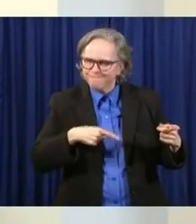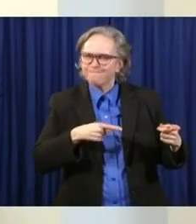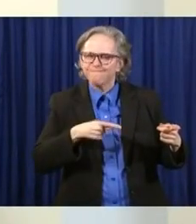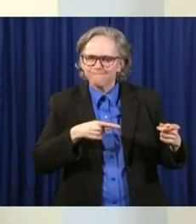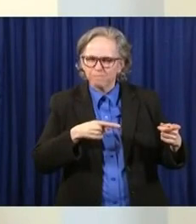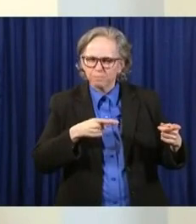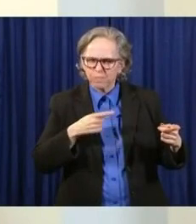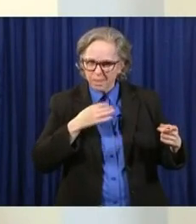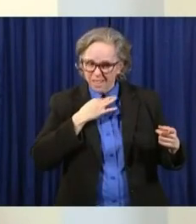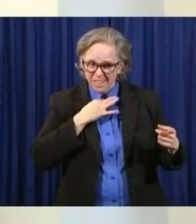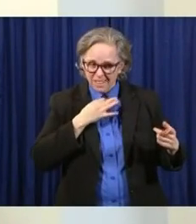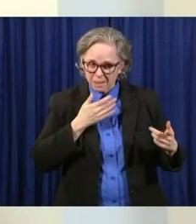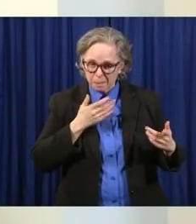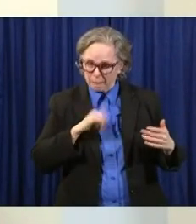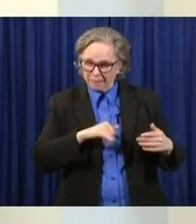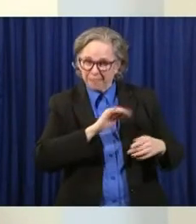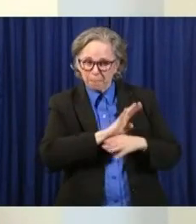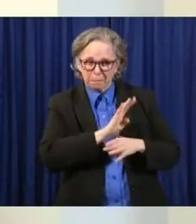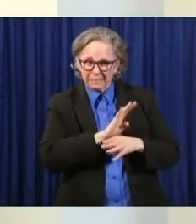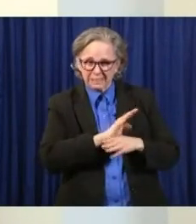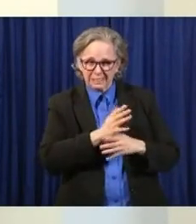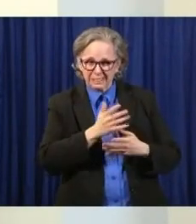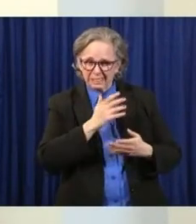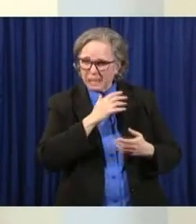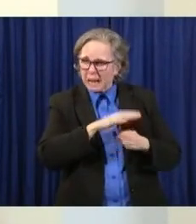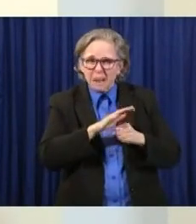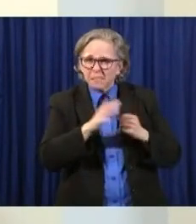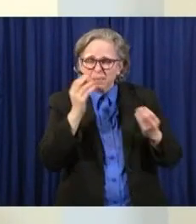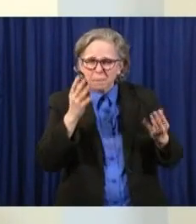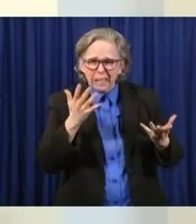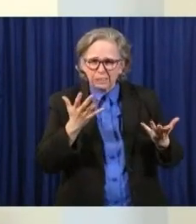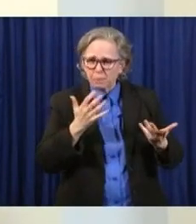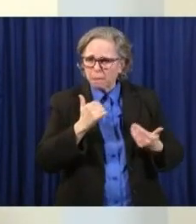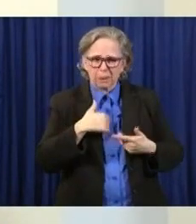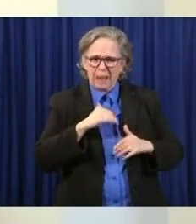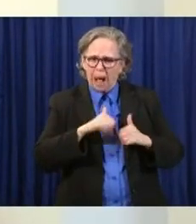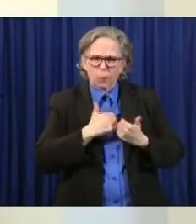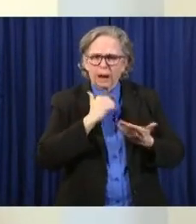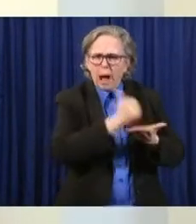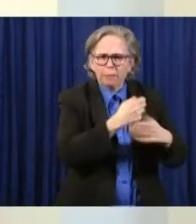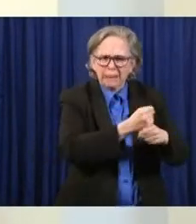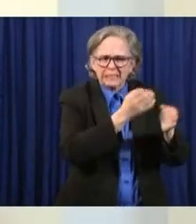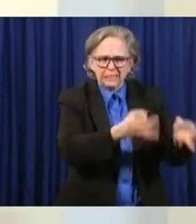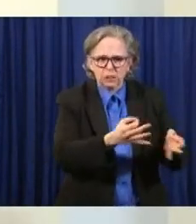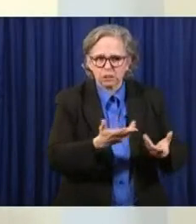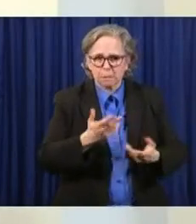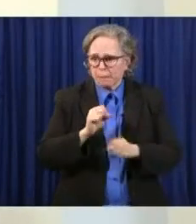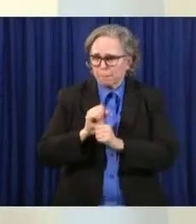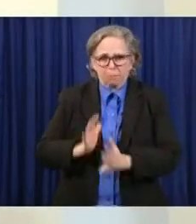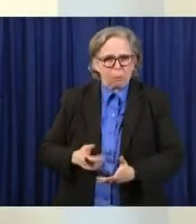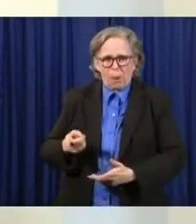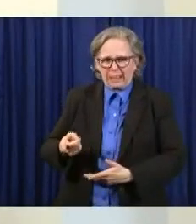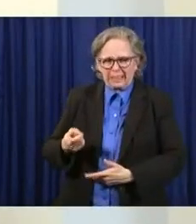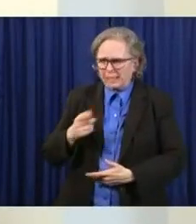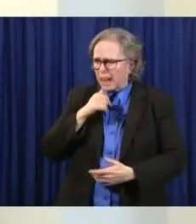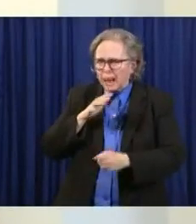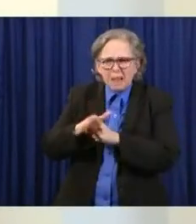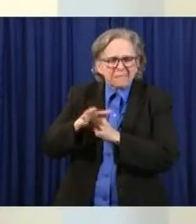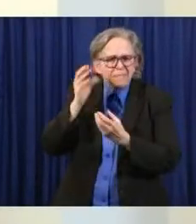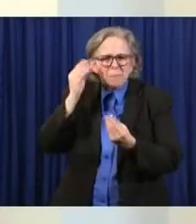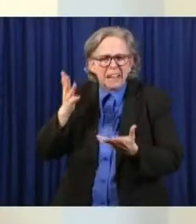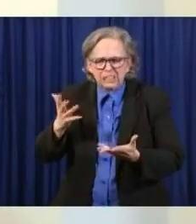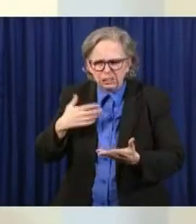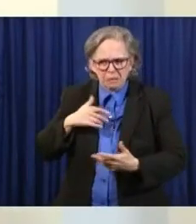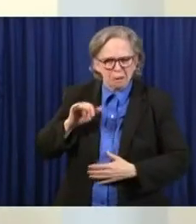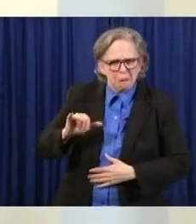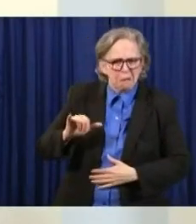information to help them make those decisions. And, again, we're still reeling. We're still putting out guidance. It's not all clear yet to everyone.